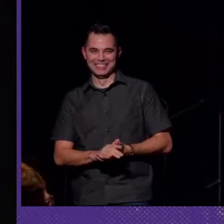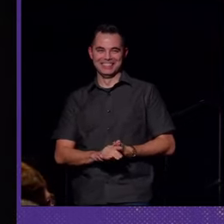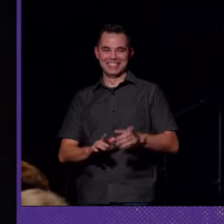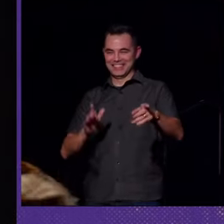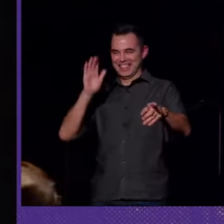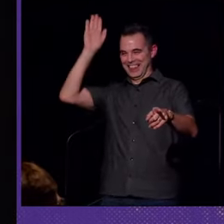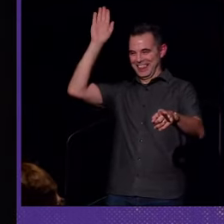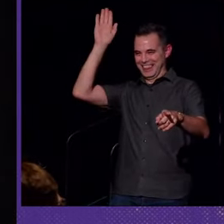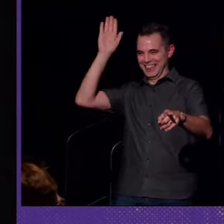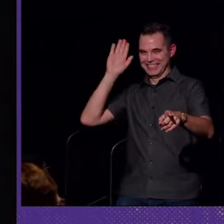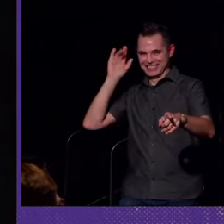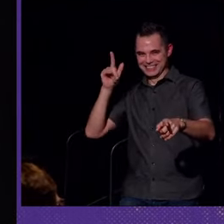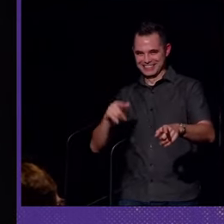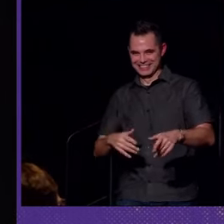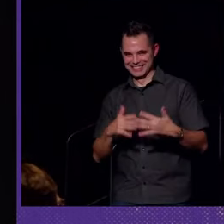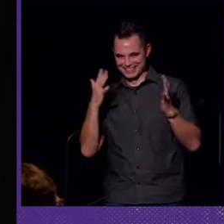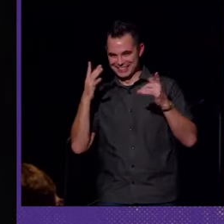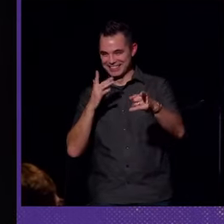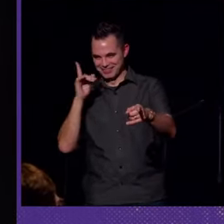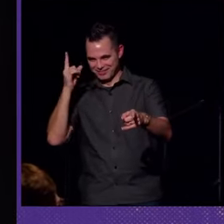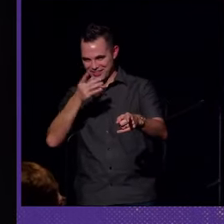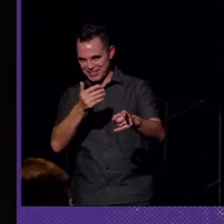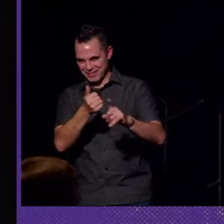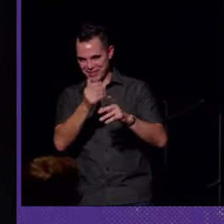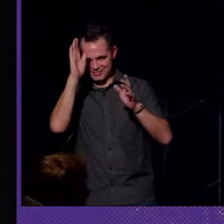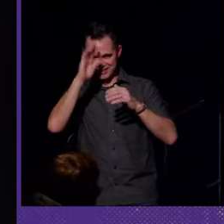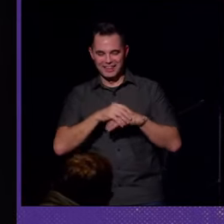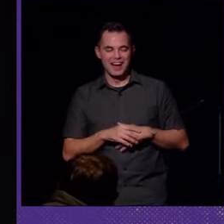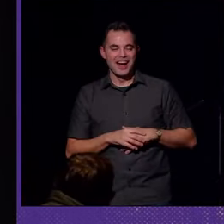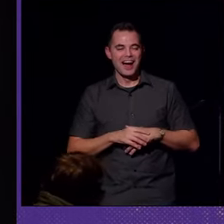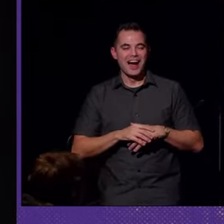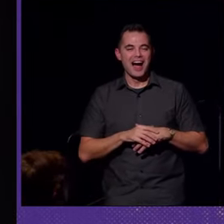How are you the poor deaf and hard of hearing?